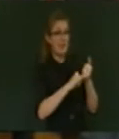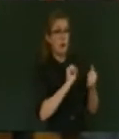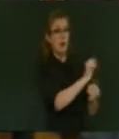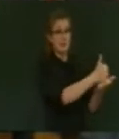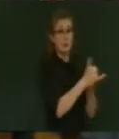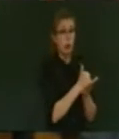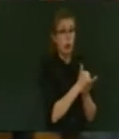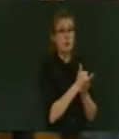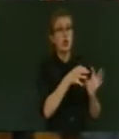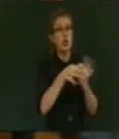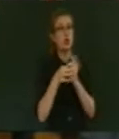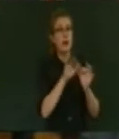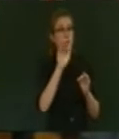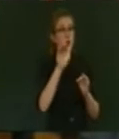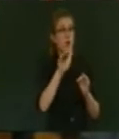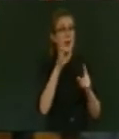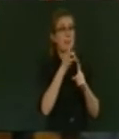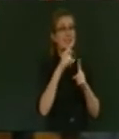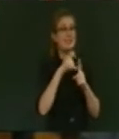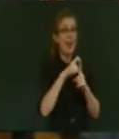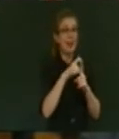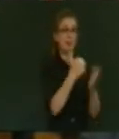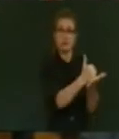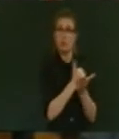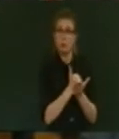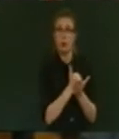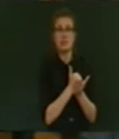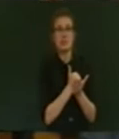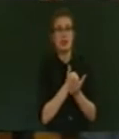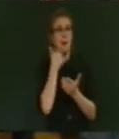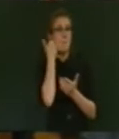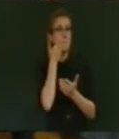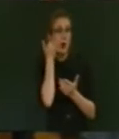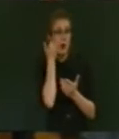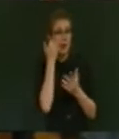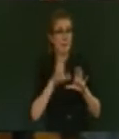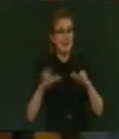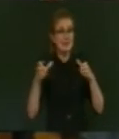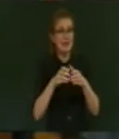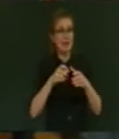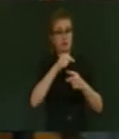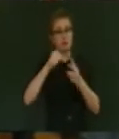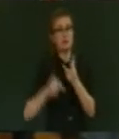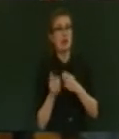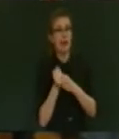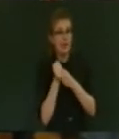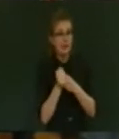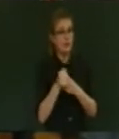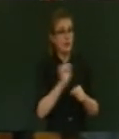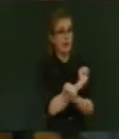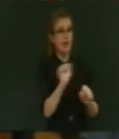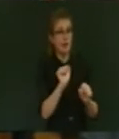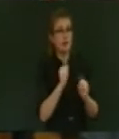and Peter Dunn for the leadership he is showing, for the Māori Party, Tūra Off Level and Manama Fox for the support and great work they do. So,